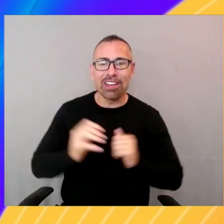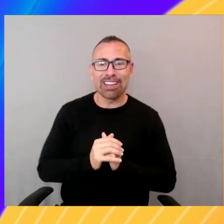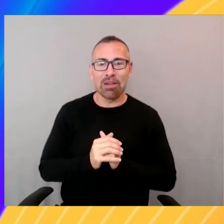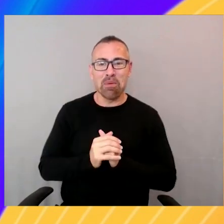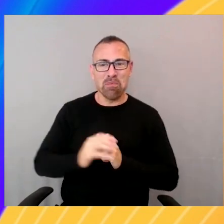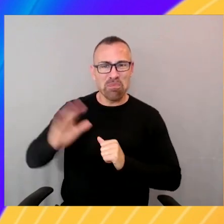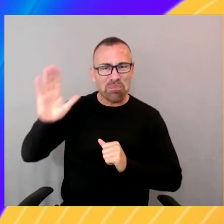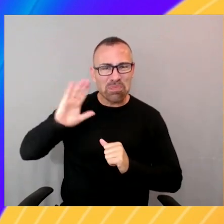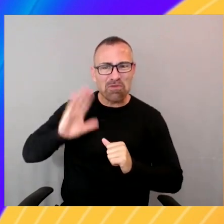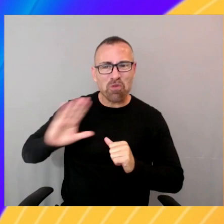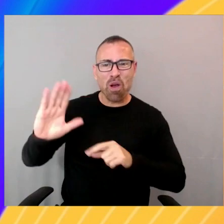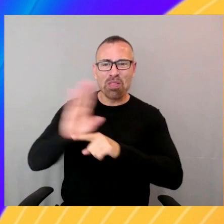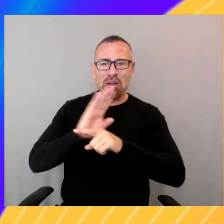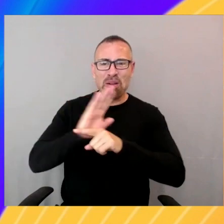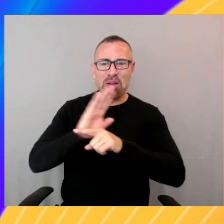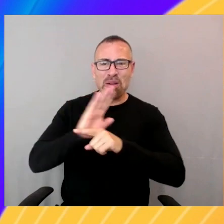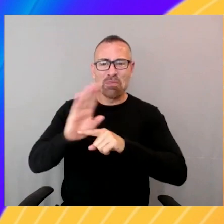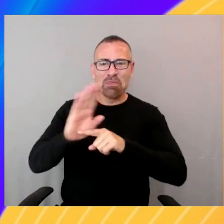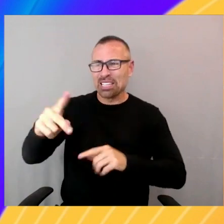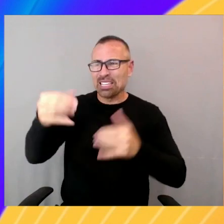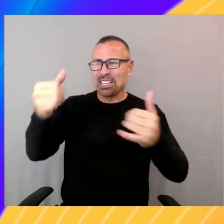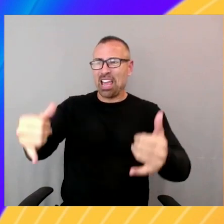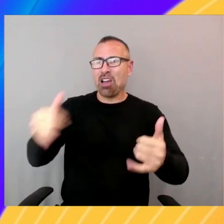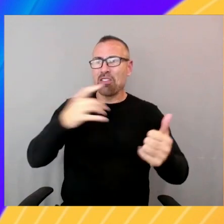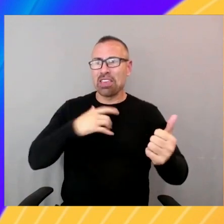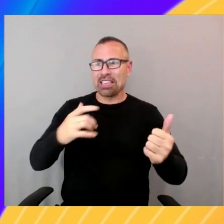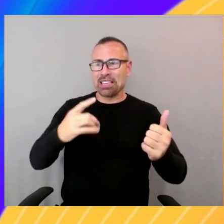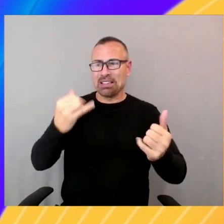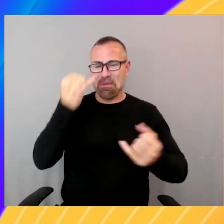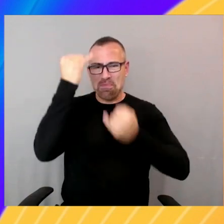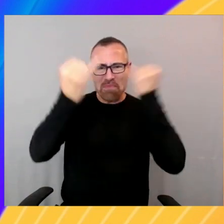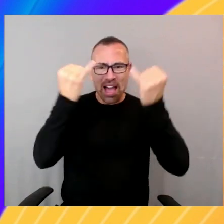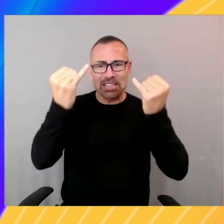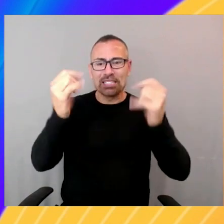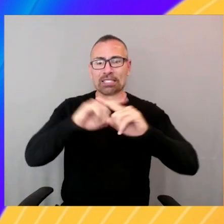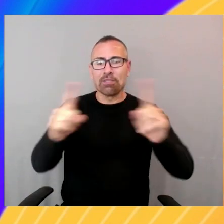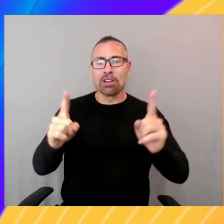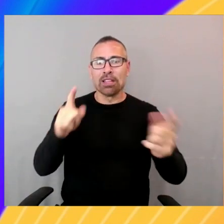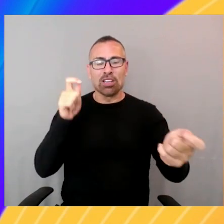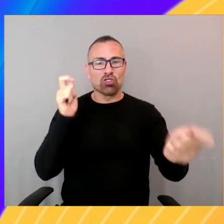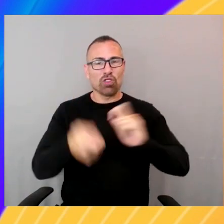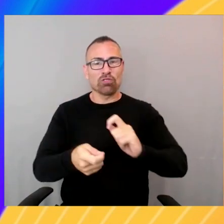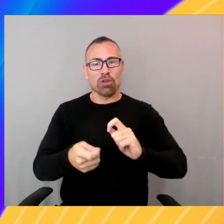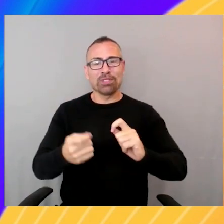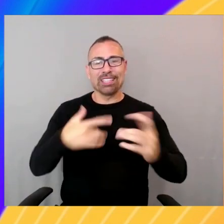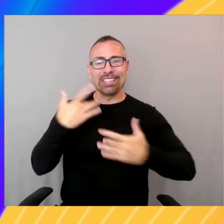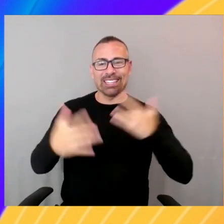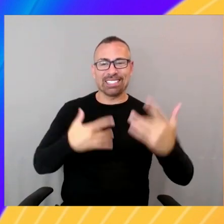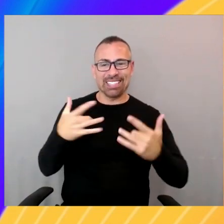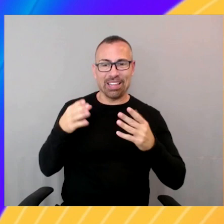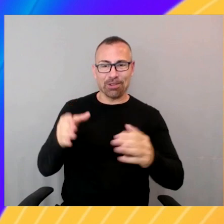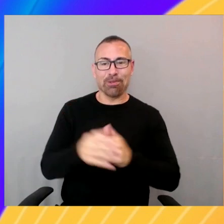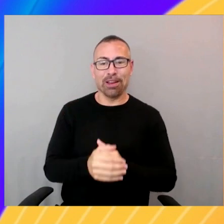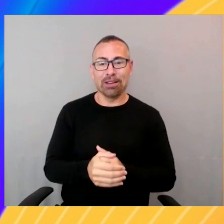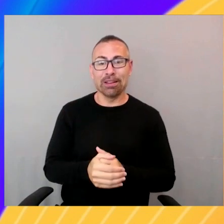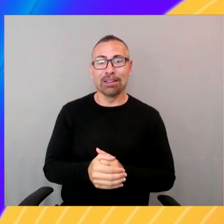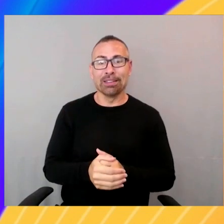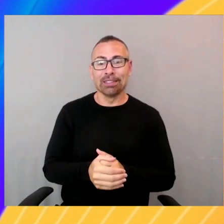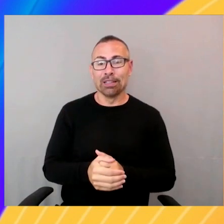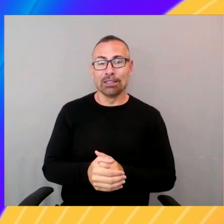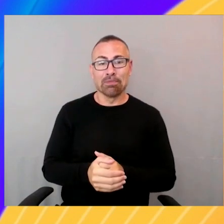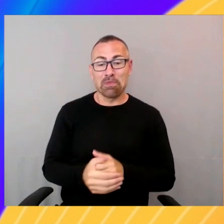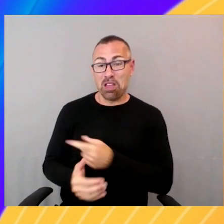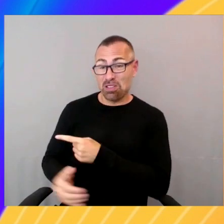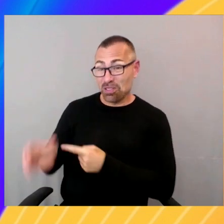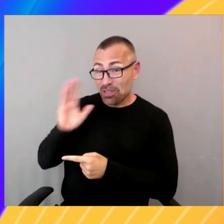business models in a exciting way. So you're going to do a bedrock demo for us later on. I will, yeah. I'm very excited for that. Is the